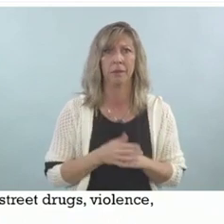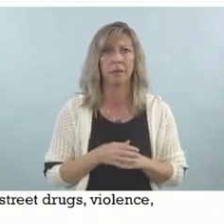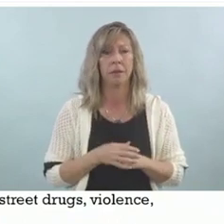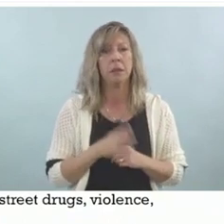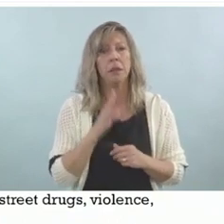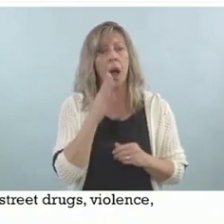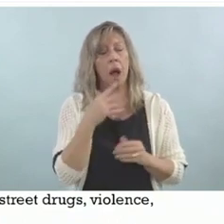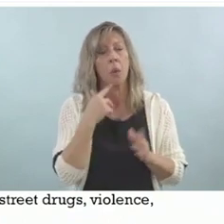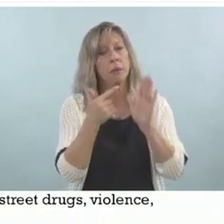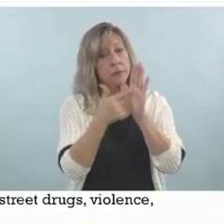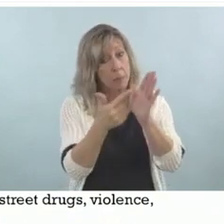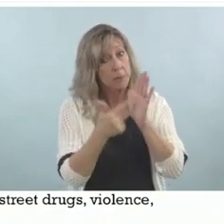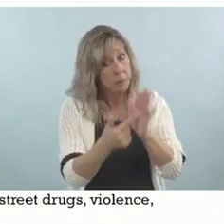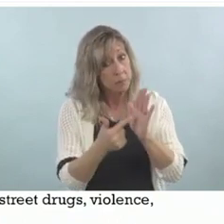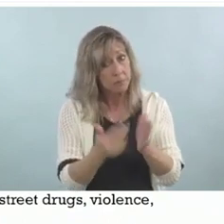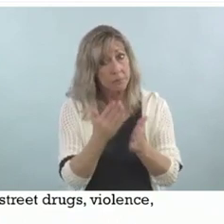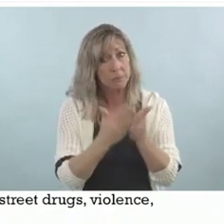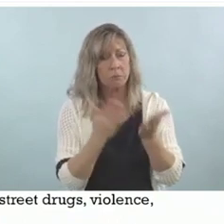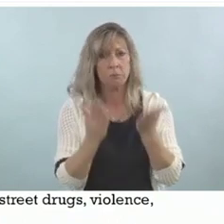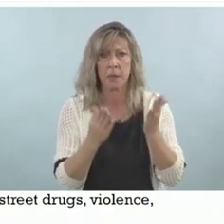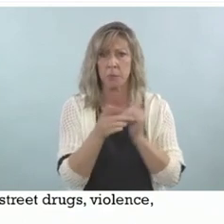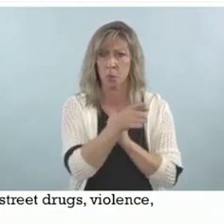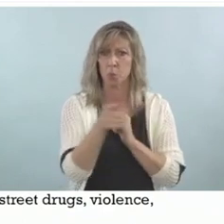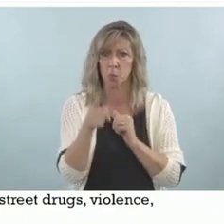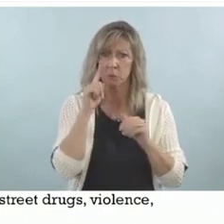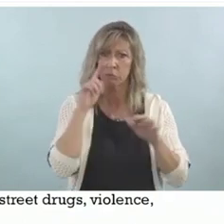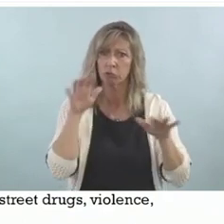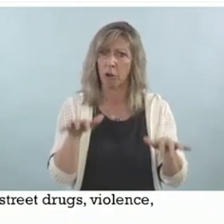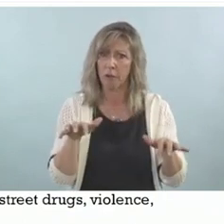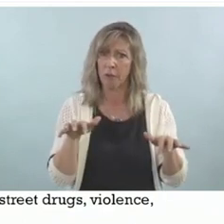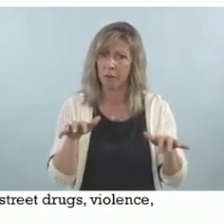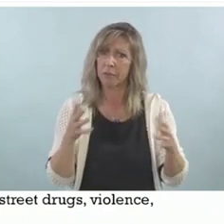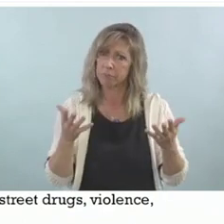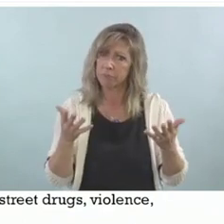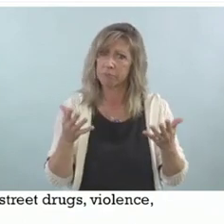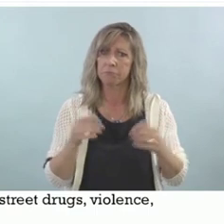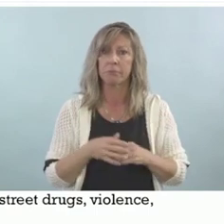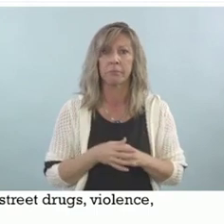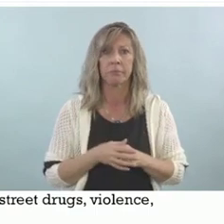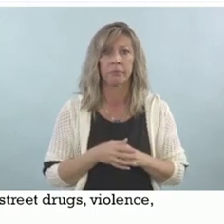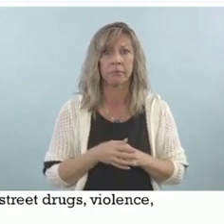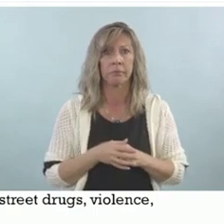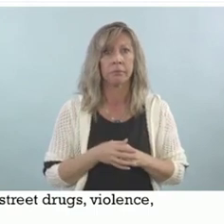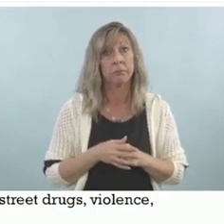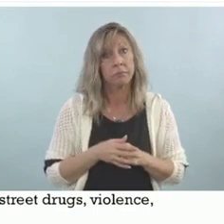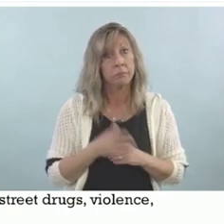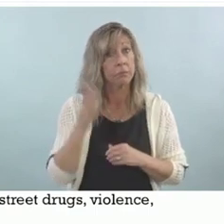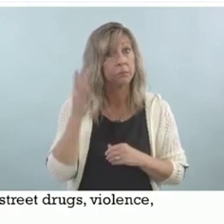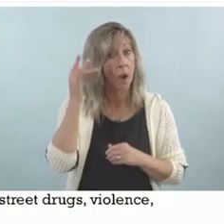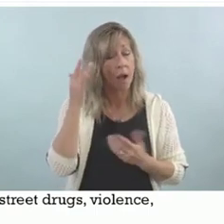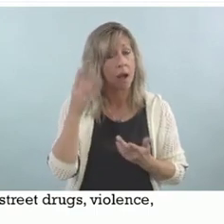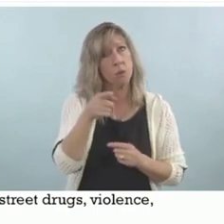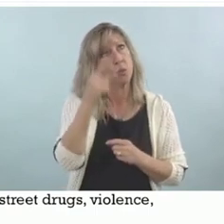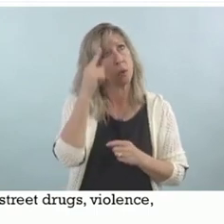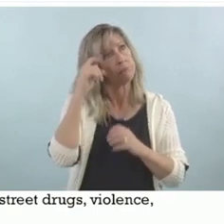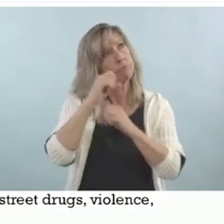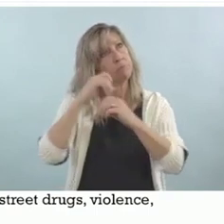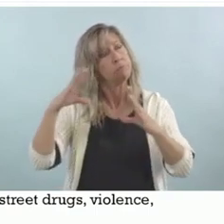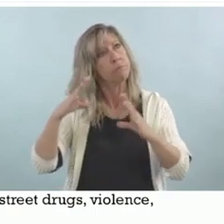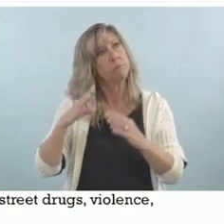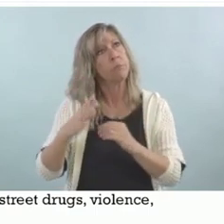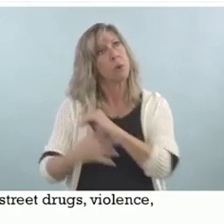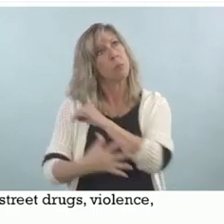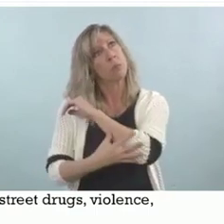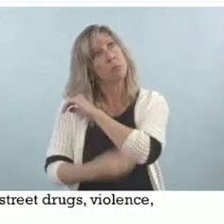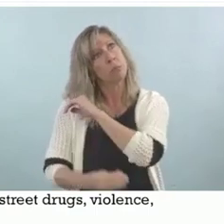be a little surprised because when you think about people in poverty, the